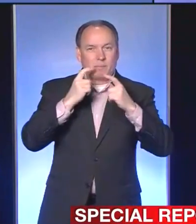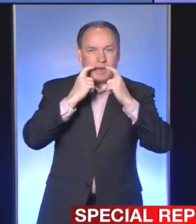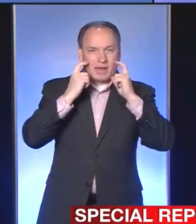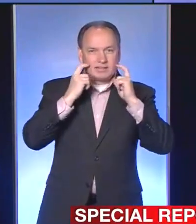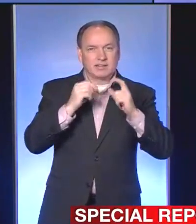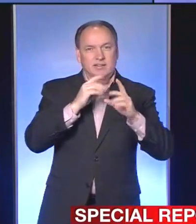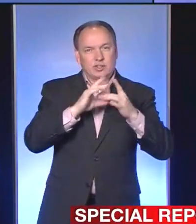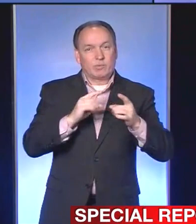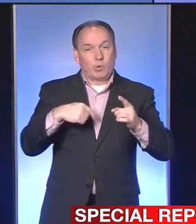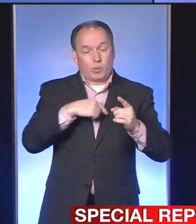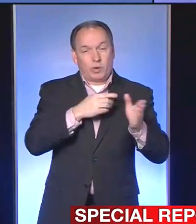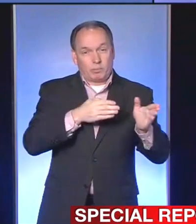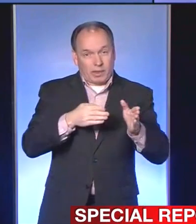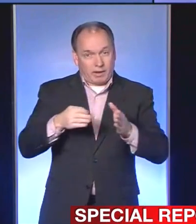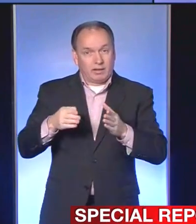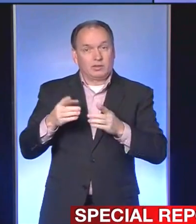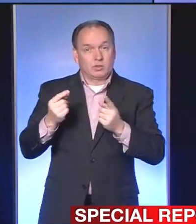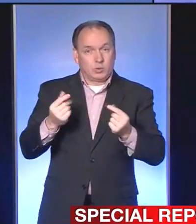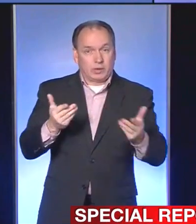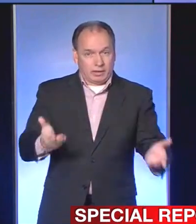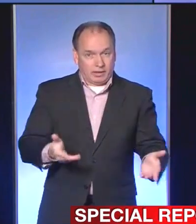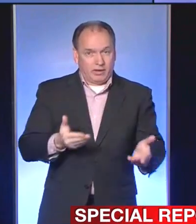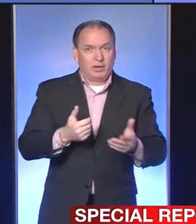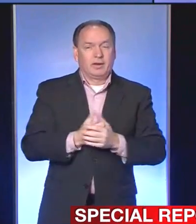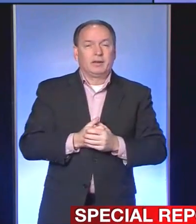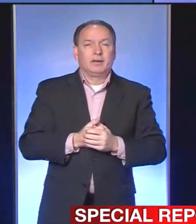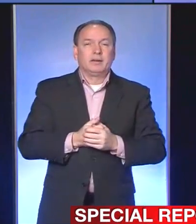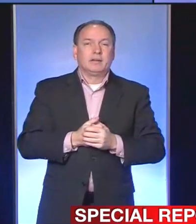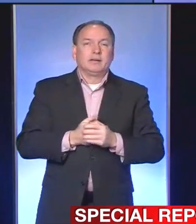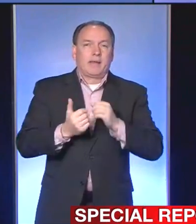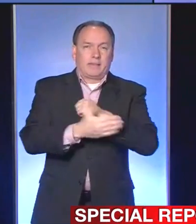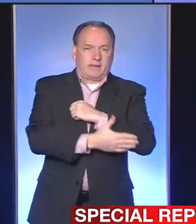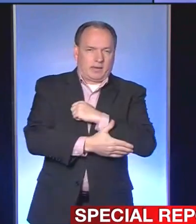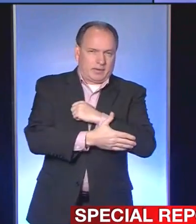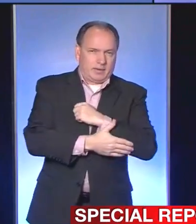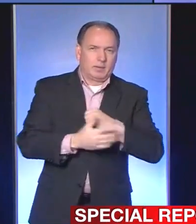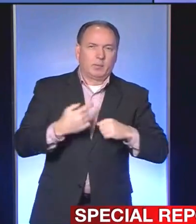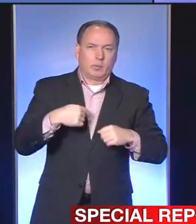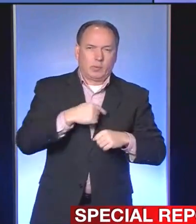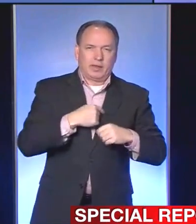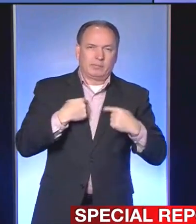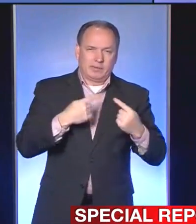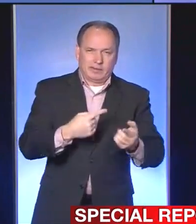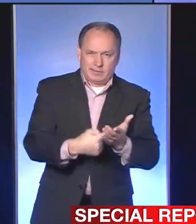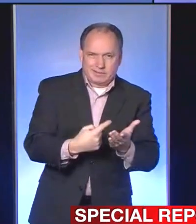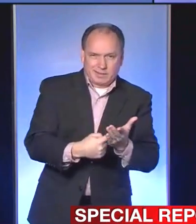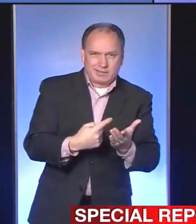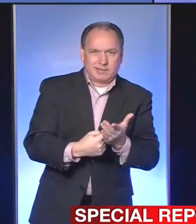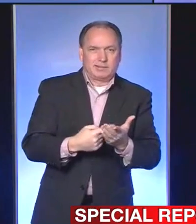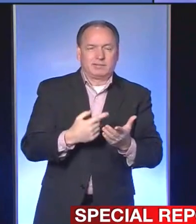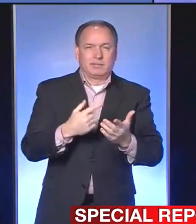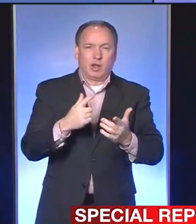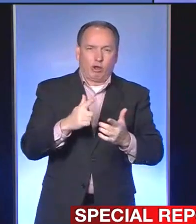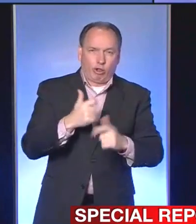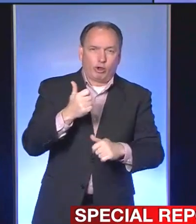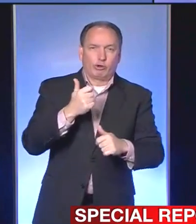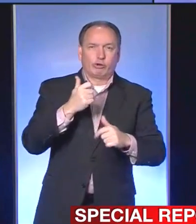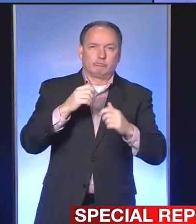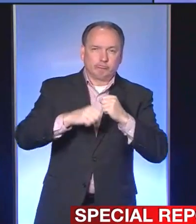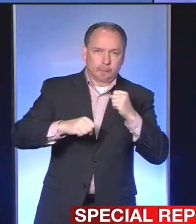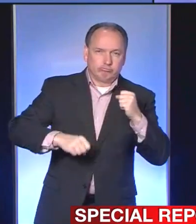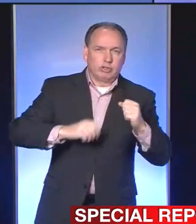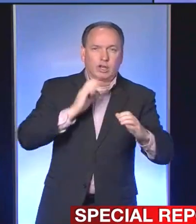about what we were planning on doing. And so we've been talking about that. We're going to have a longer conversation tomorrow